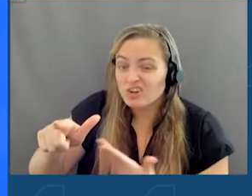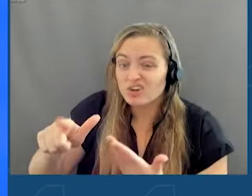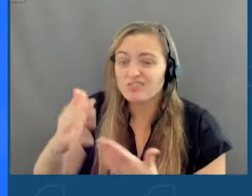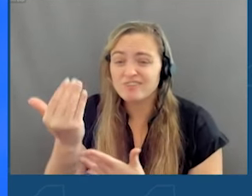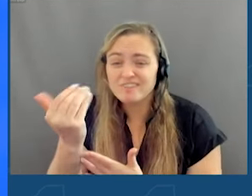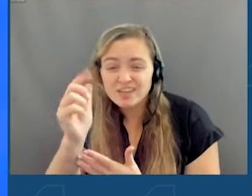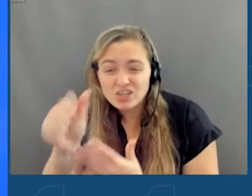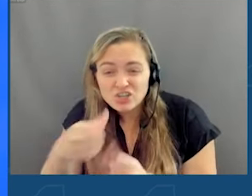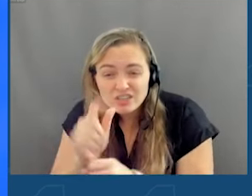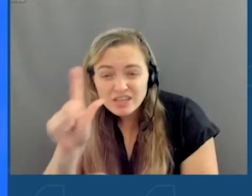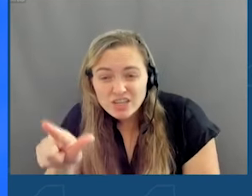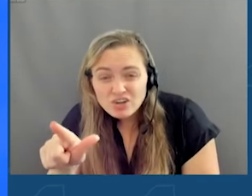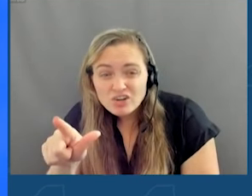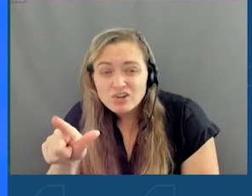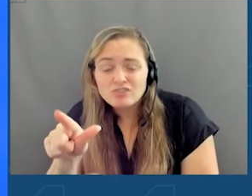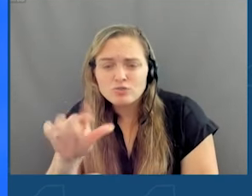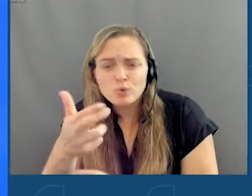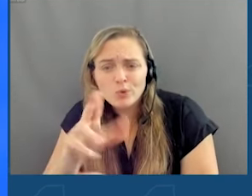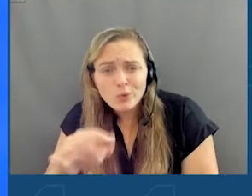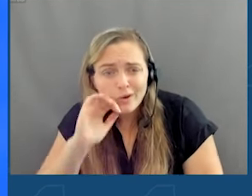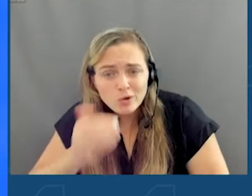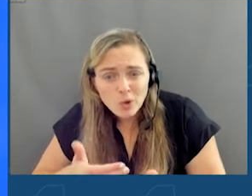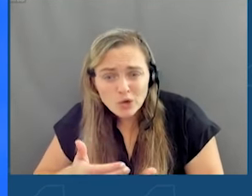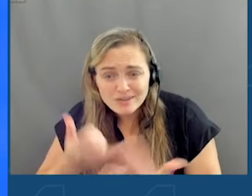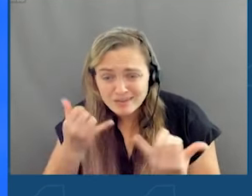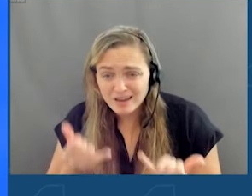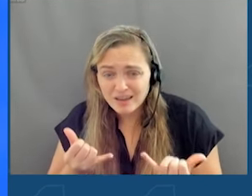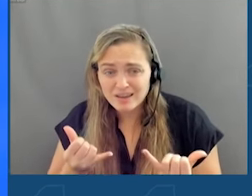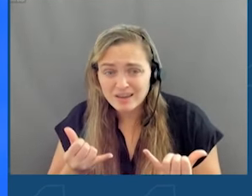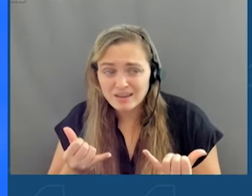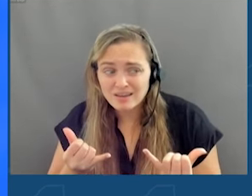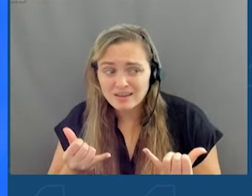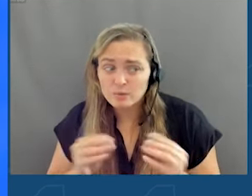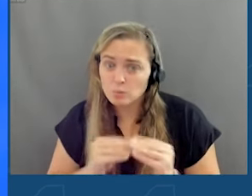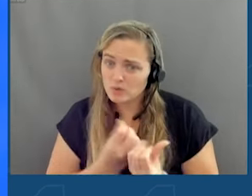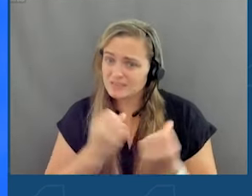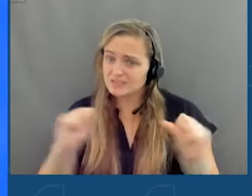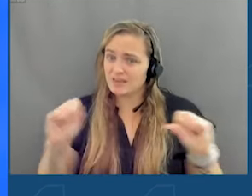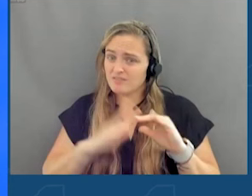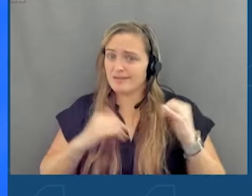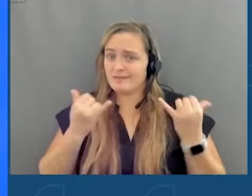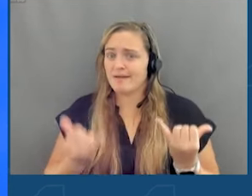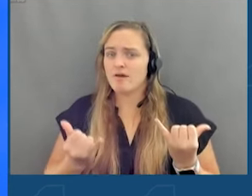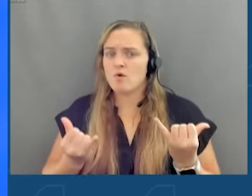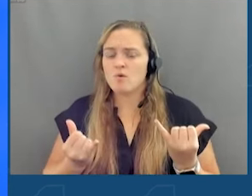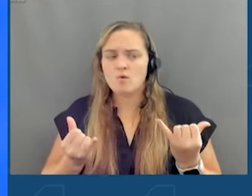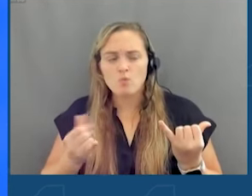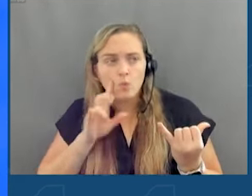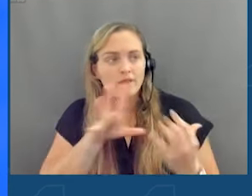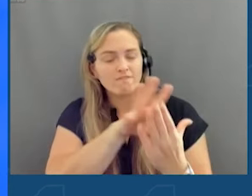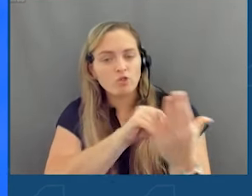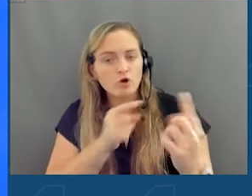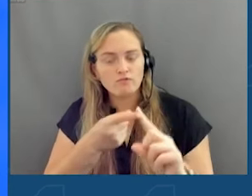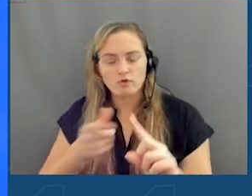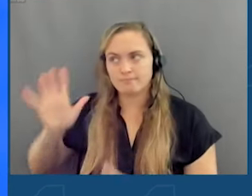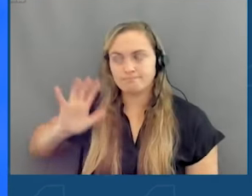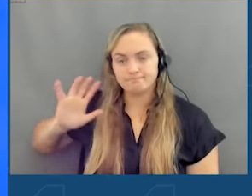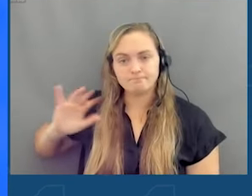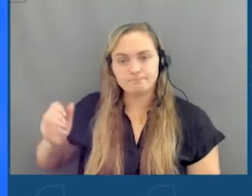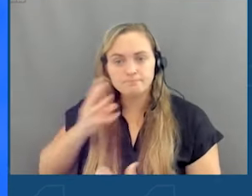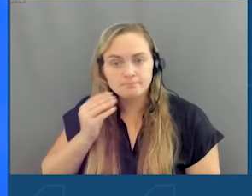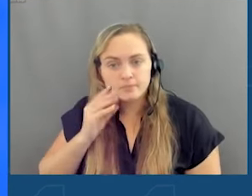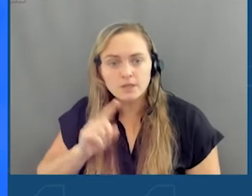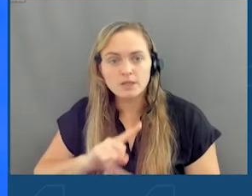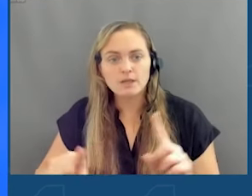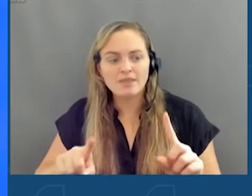years now to a little granddaughter today, is a lot safer than it is right now, that lessons will have been learned. But we took